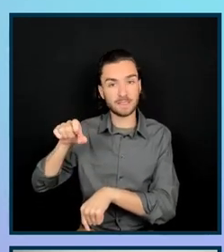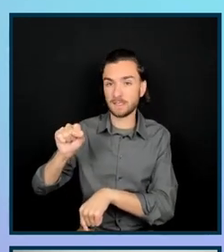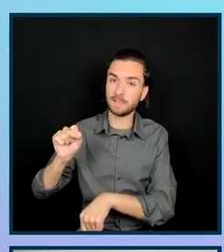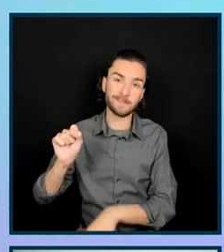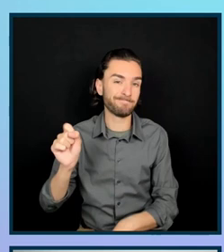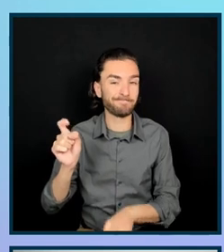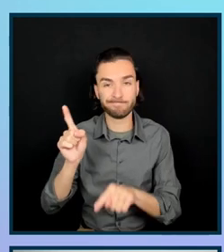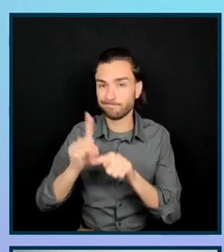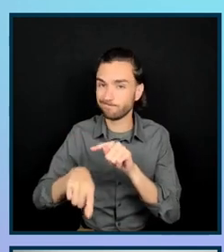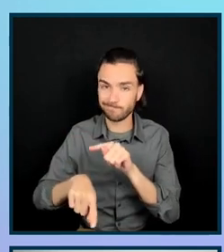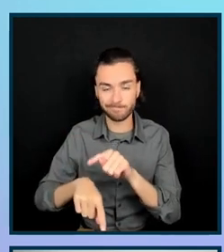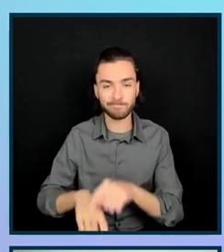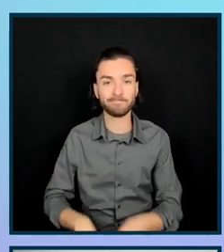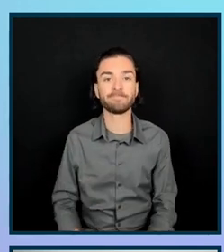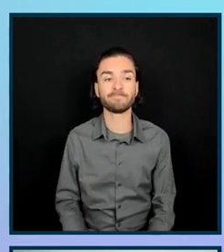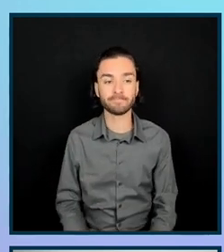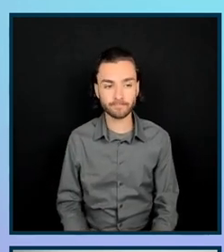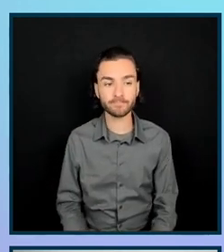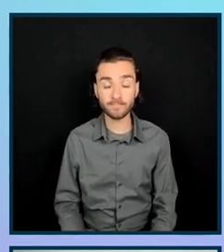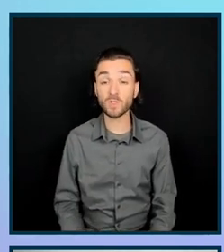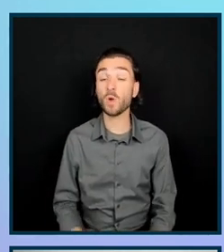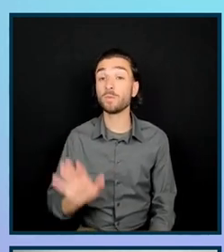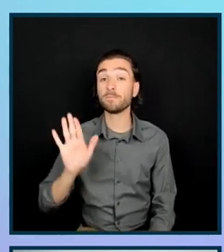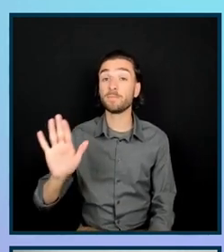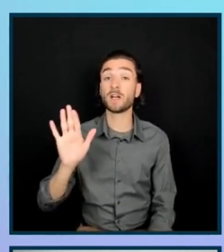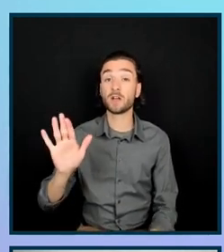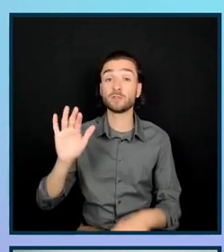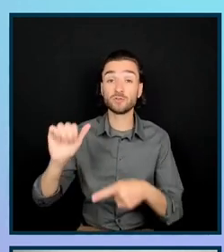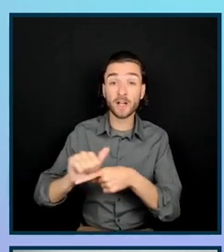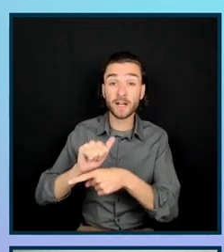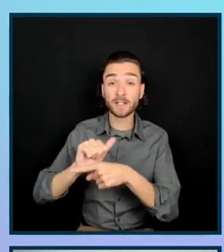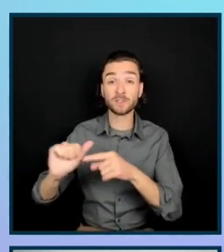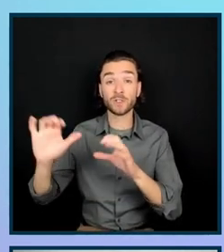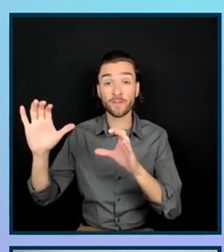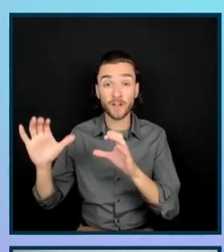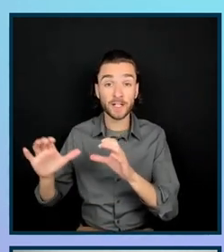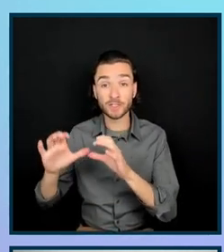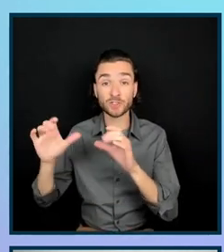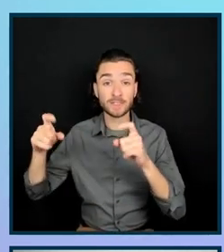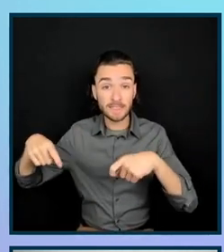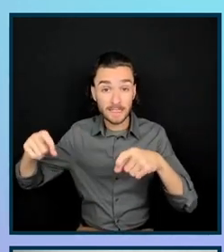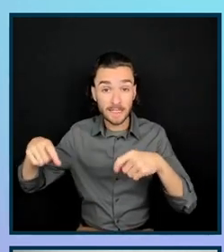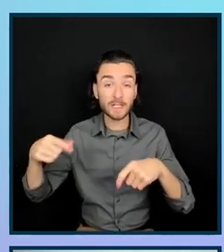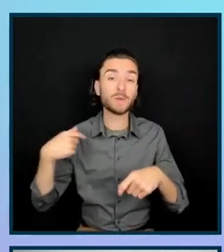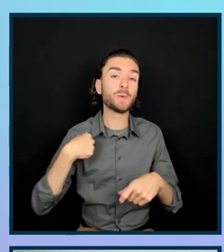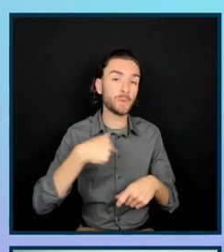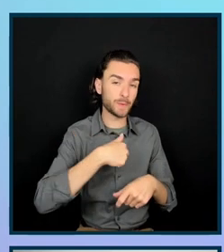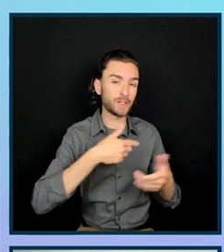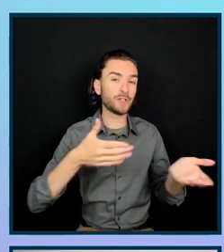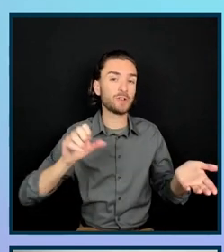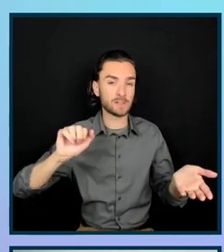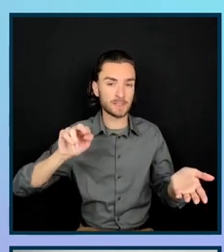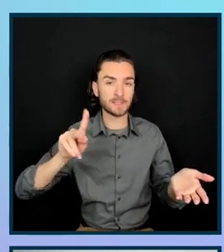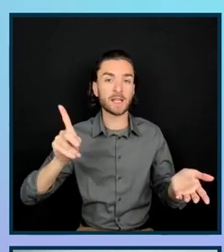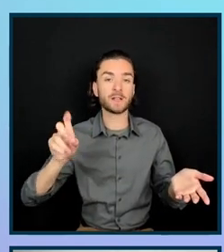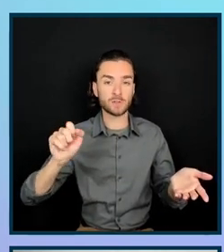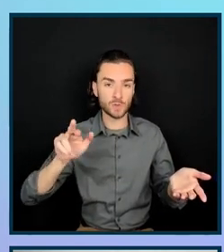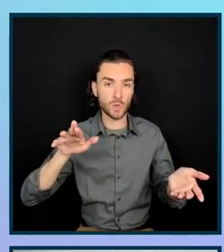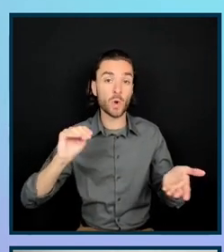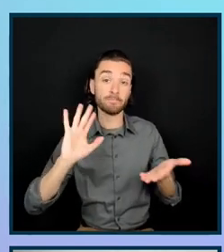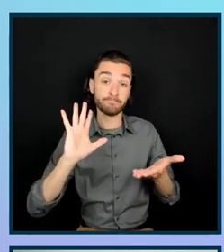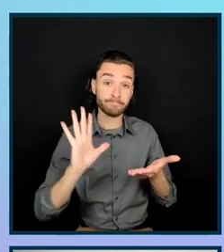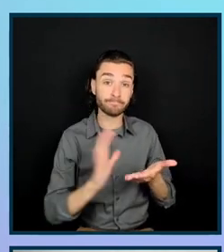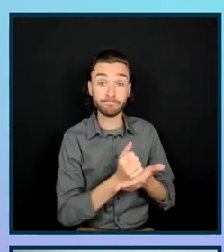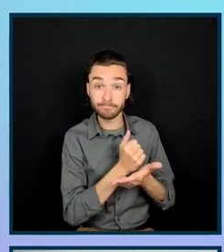So based on the needs of this training and certification clients, Sandstrom crafted an approach that leveraged both user research and